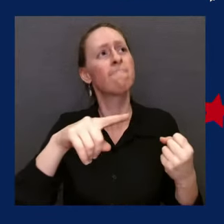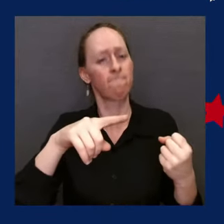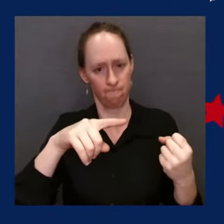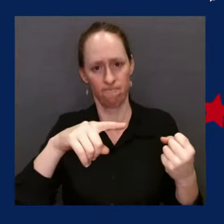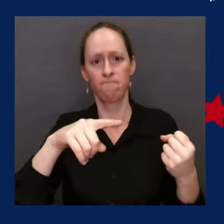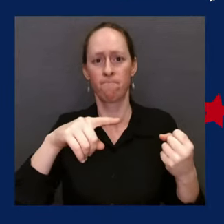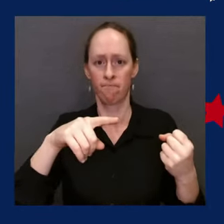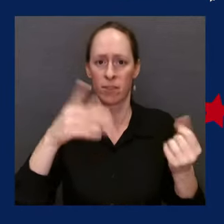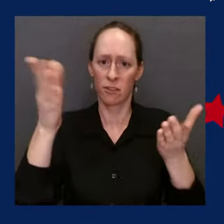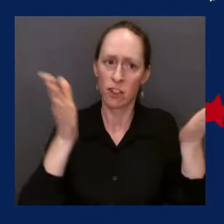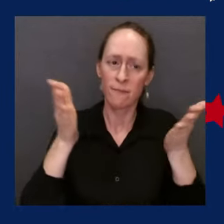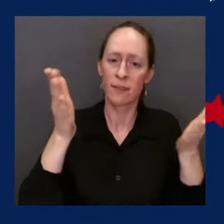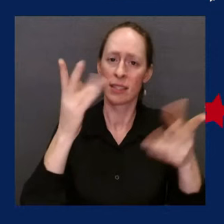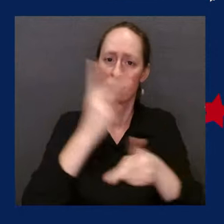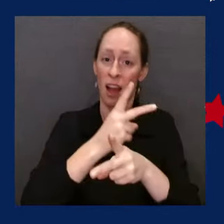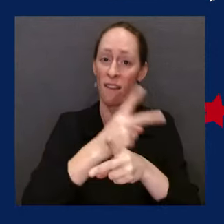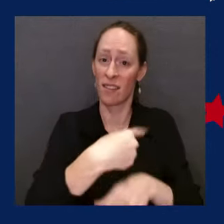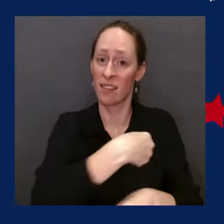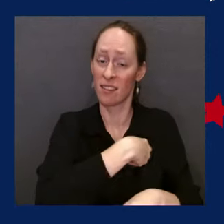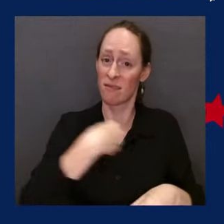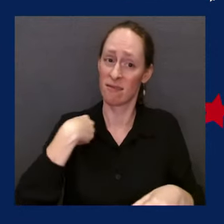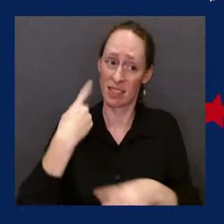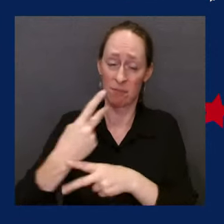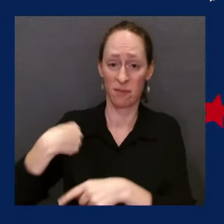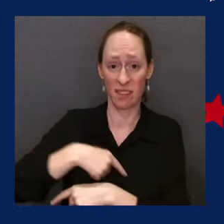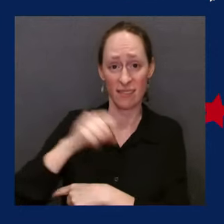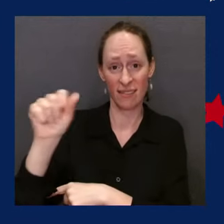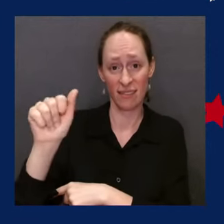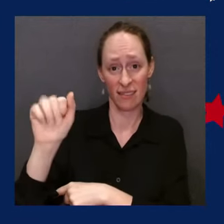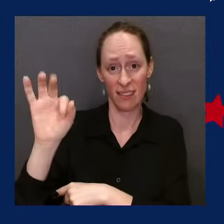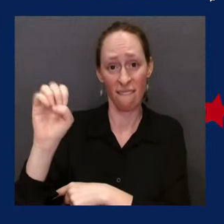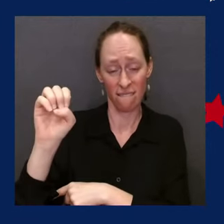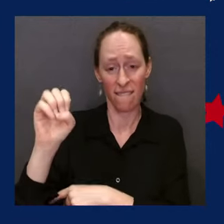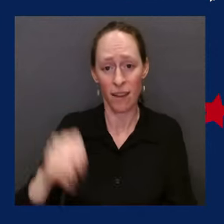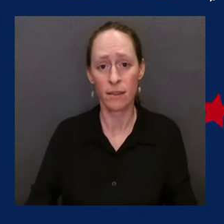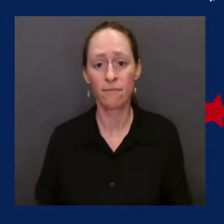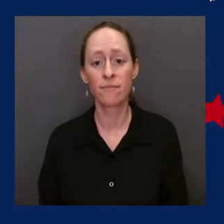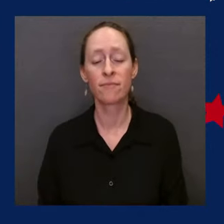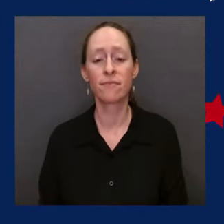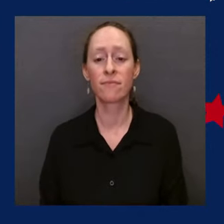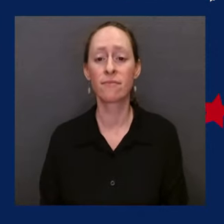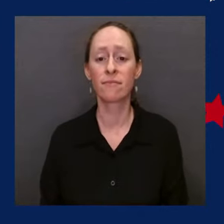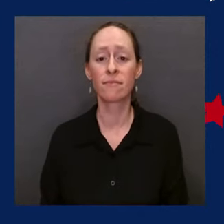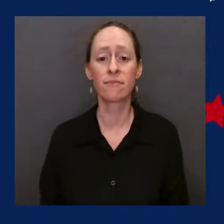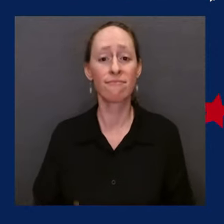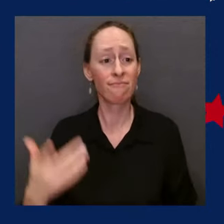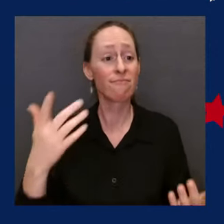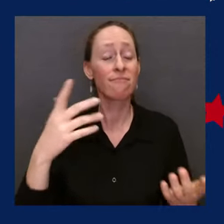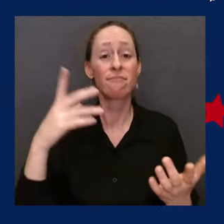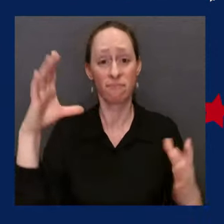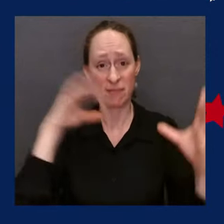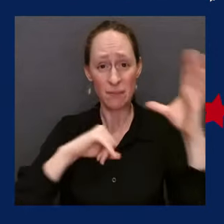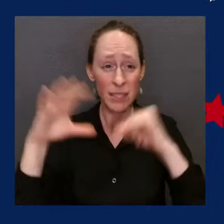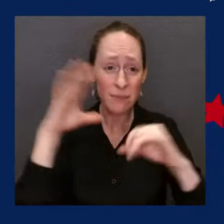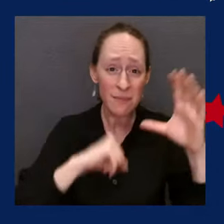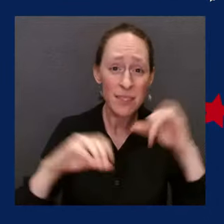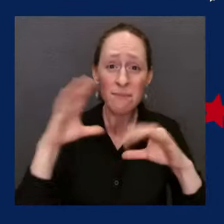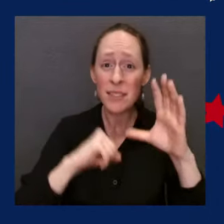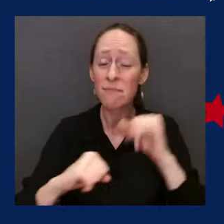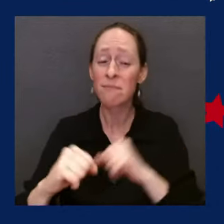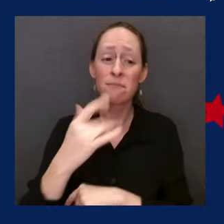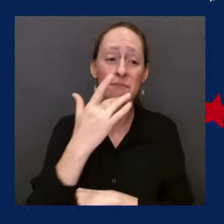and birthdays, graduation and weddings, because you choose to put our country's security